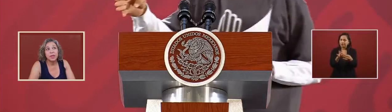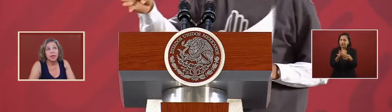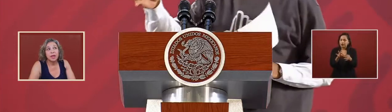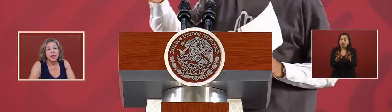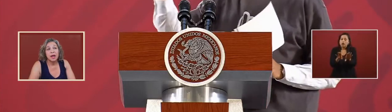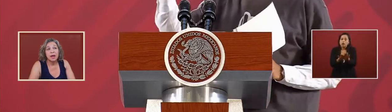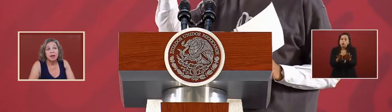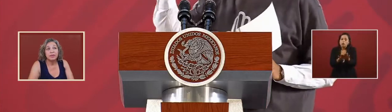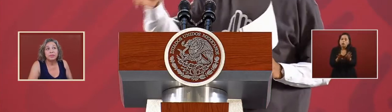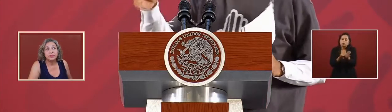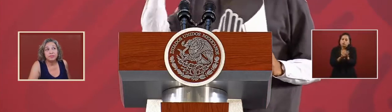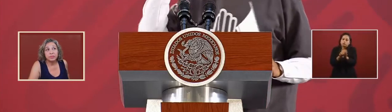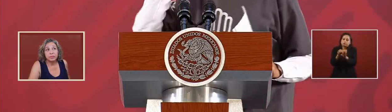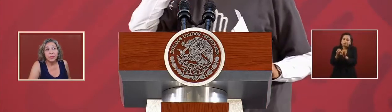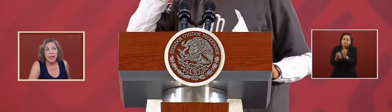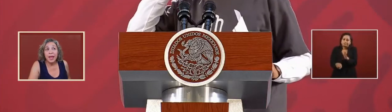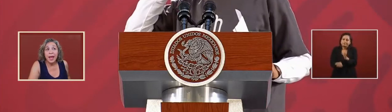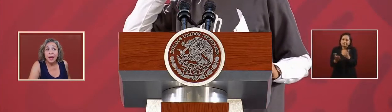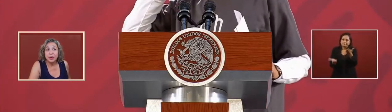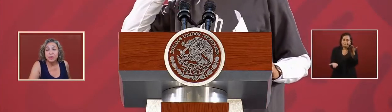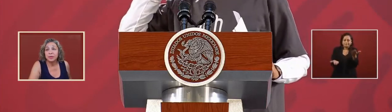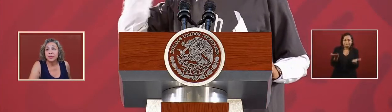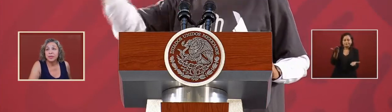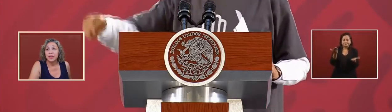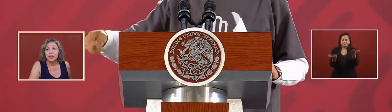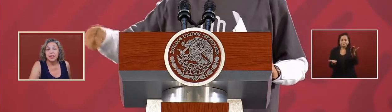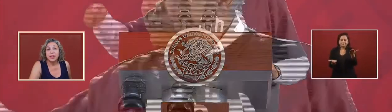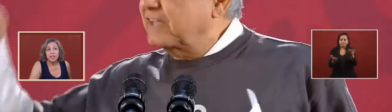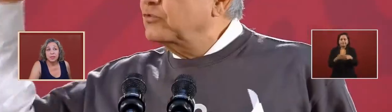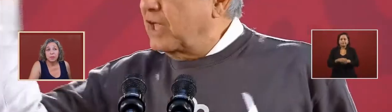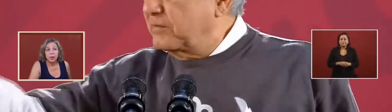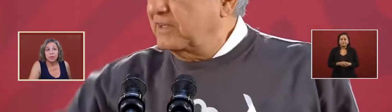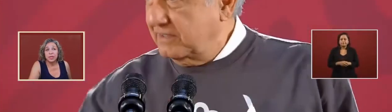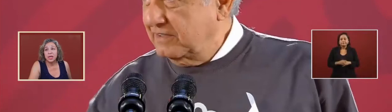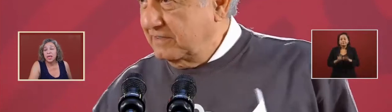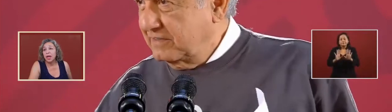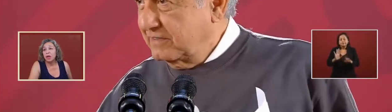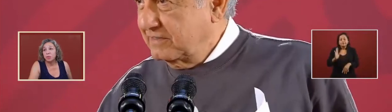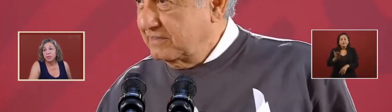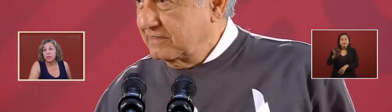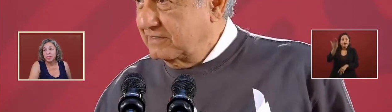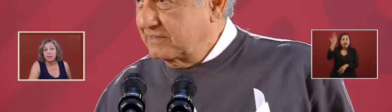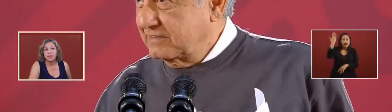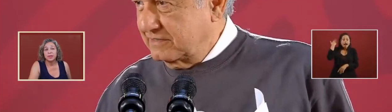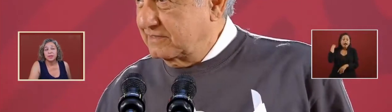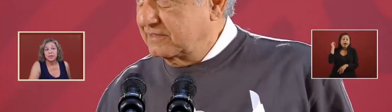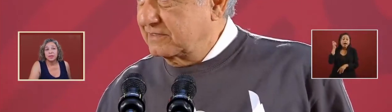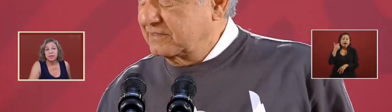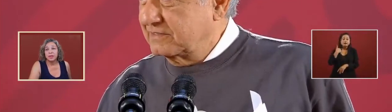of how they supposedly helped